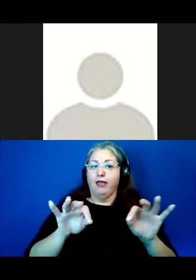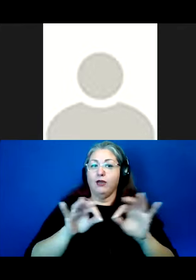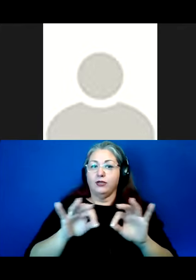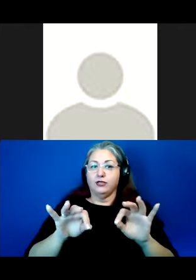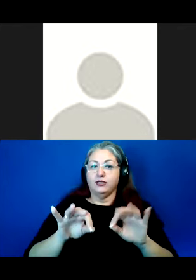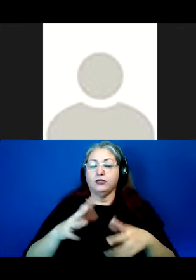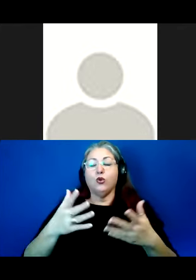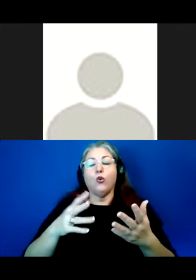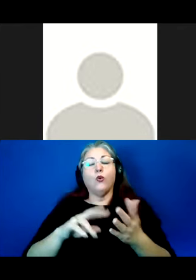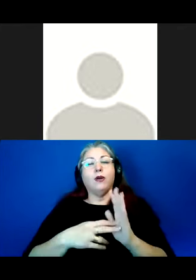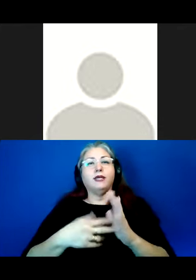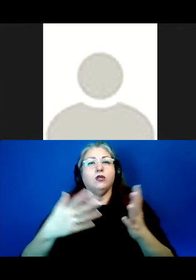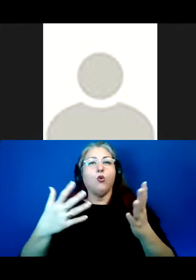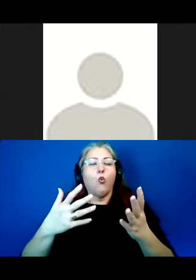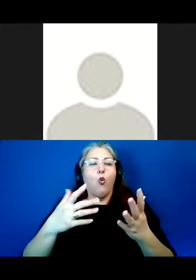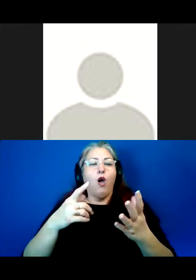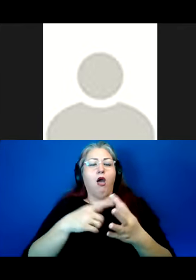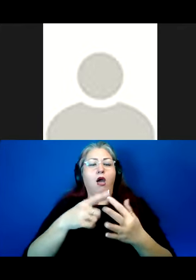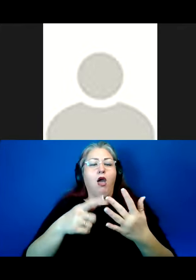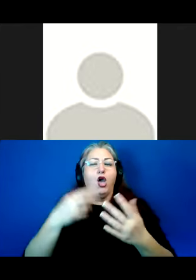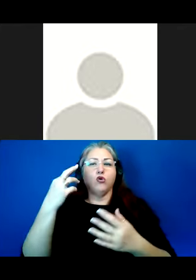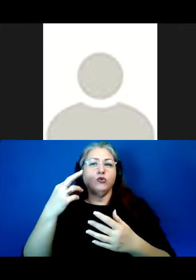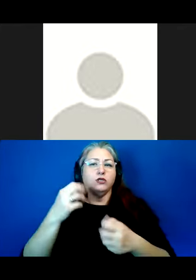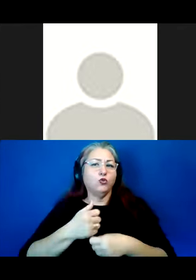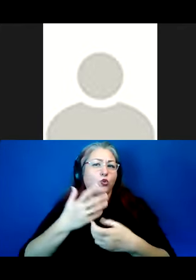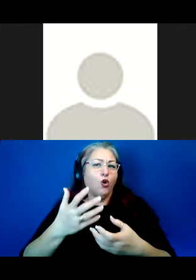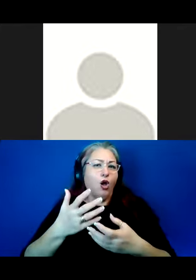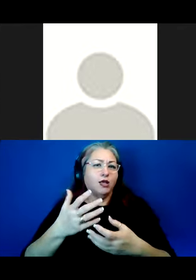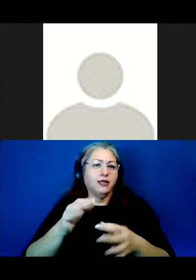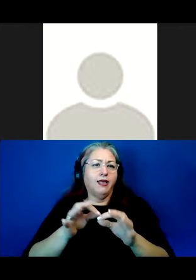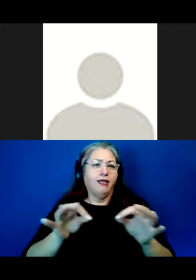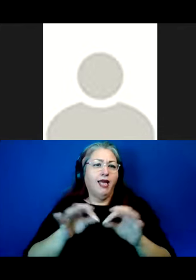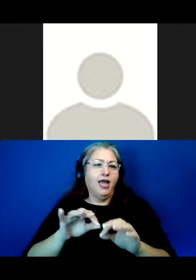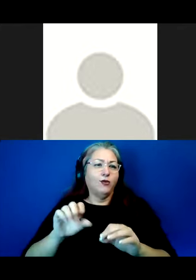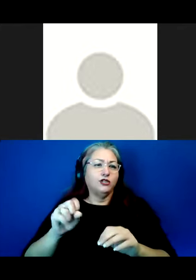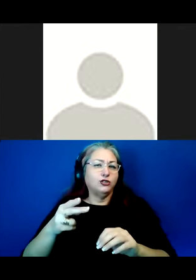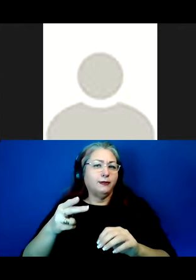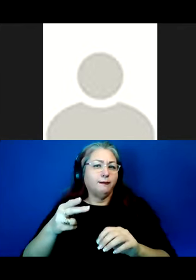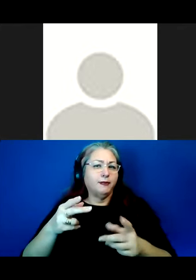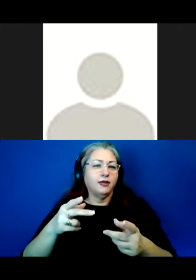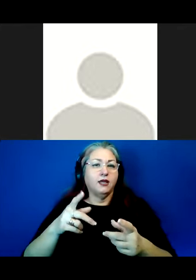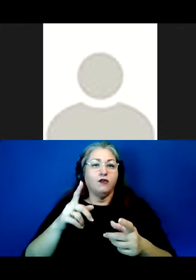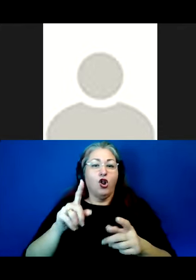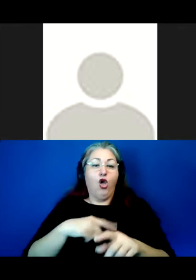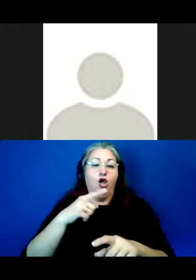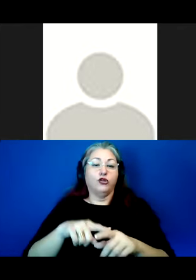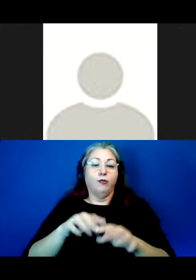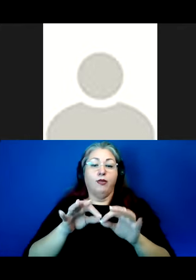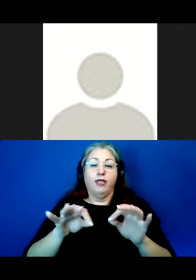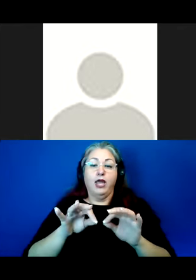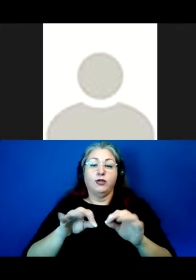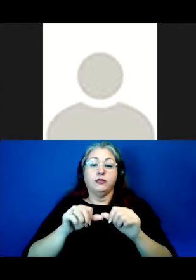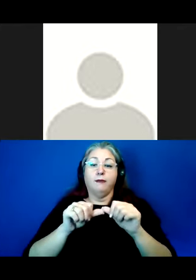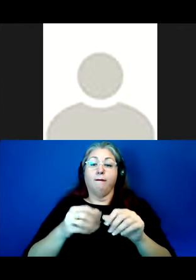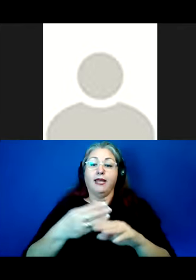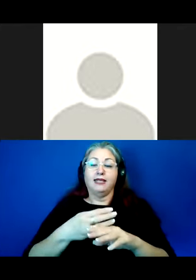In other words, what are the variables that create language shift in the first place for long term language maintenance, responding to that